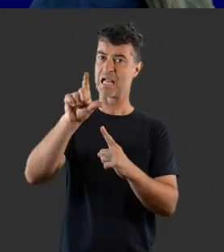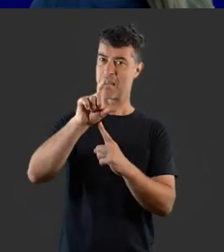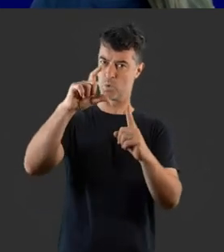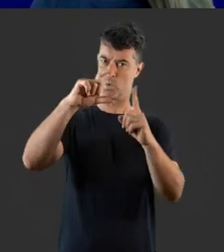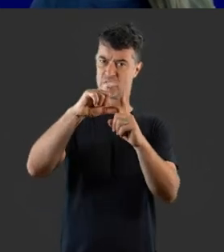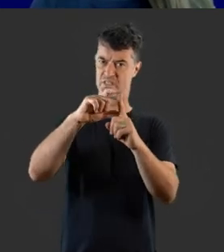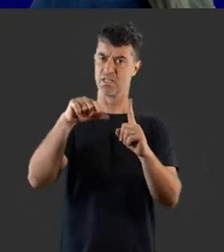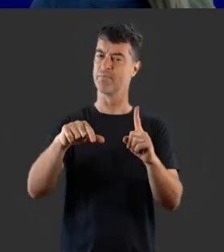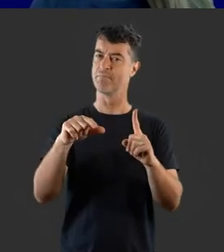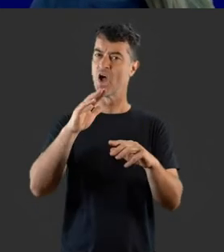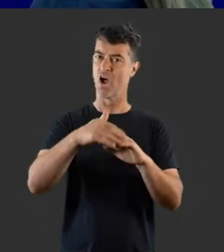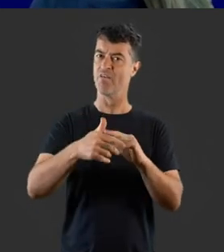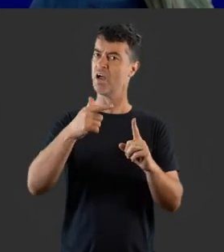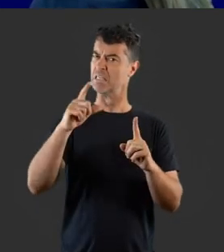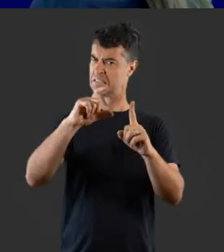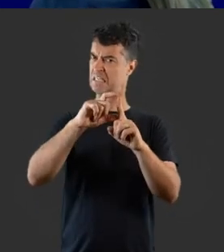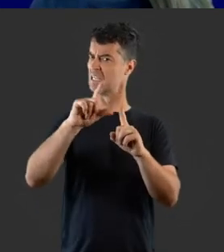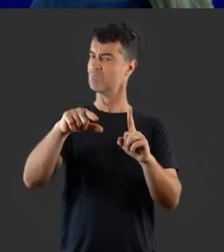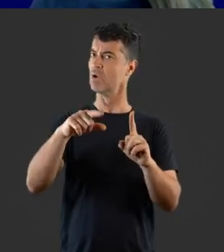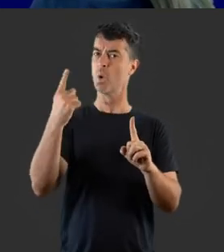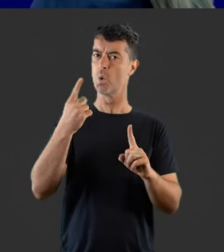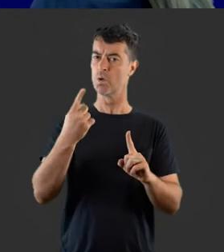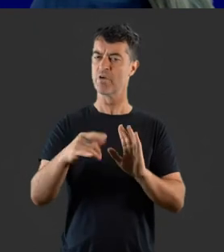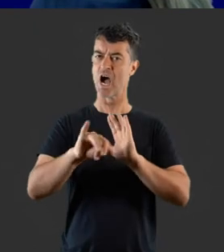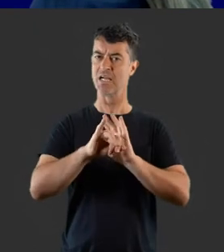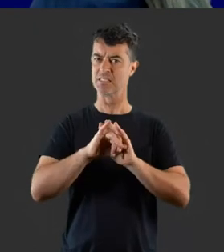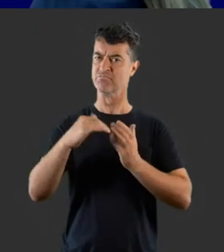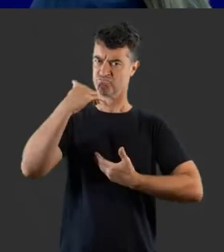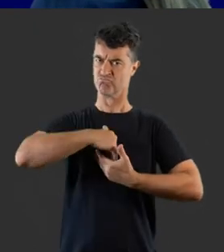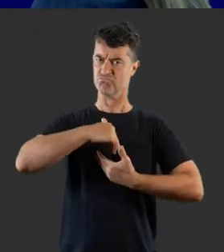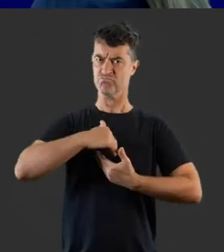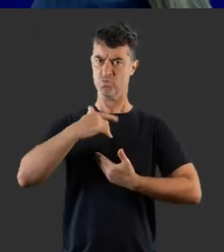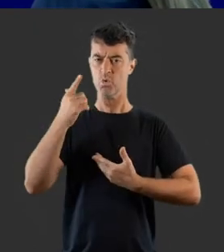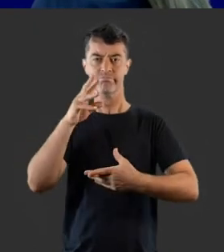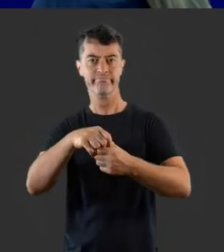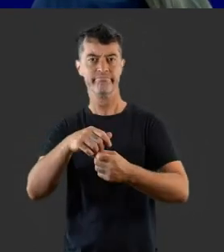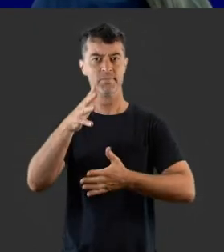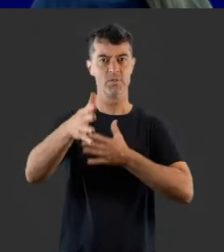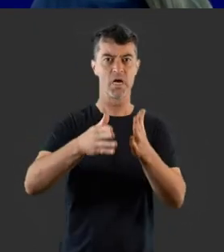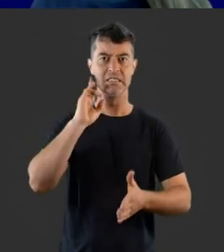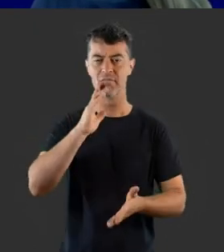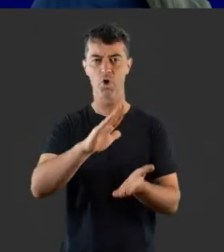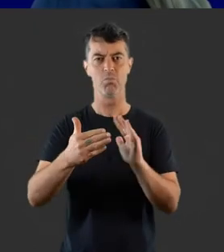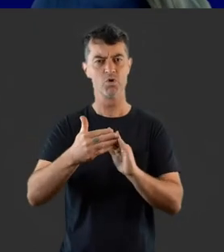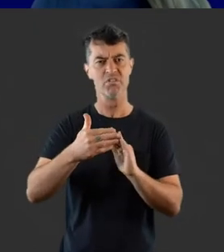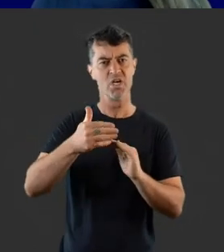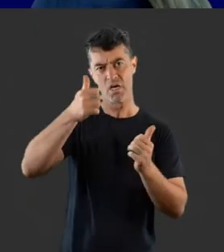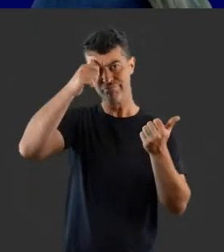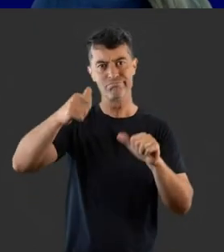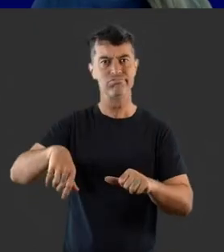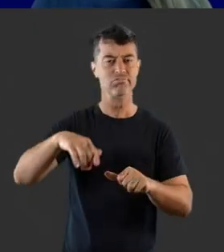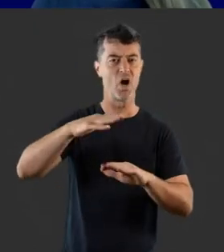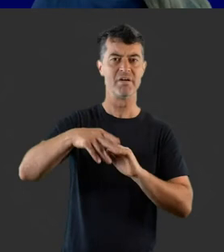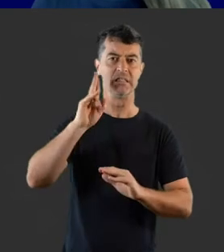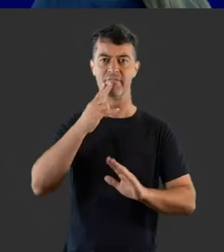with a capital D. This is used to refer to those people who identify as members of the Signing Deaf community and have knowledge